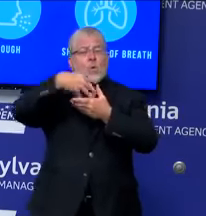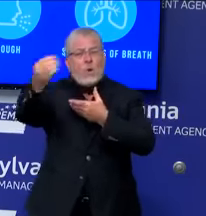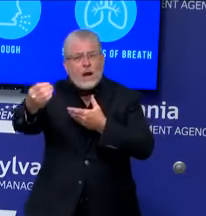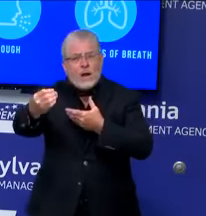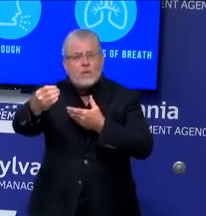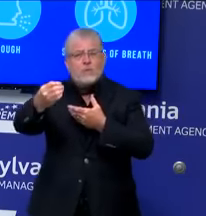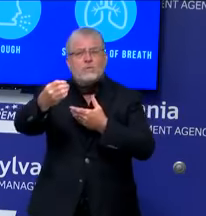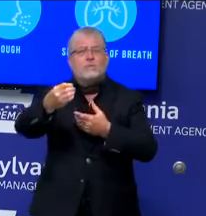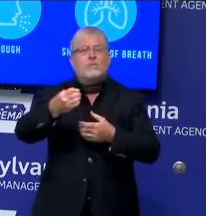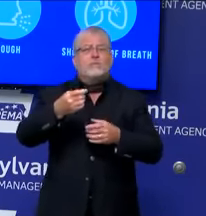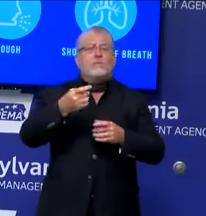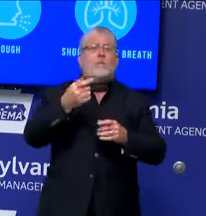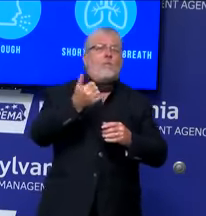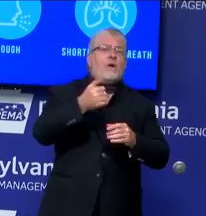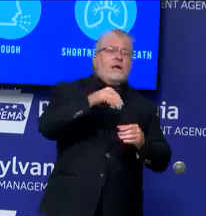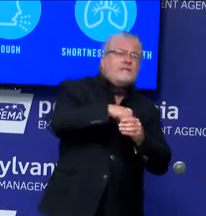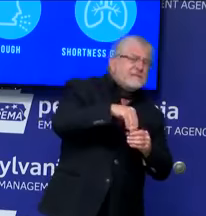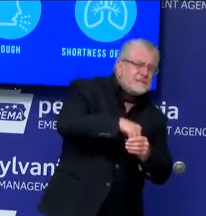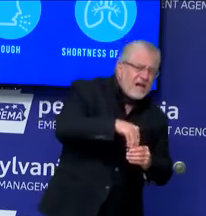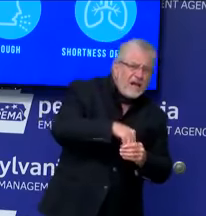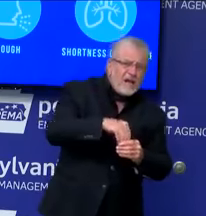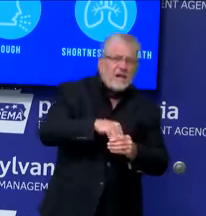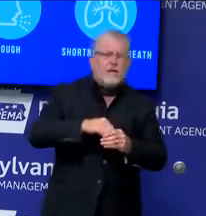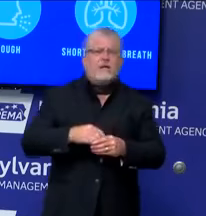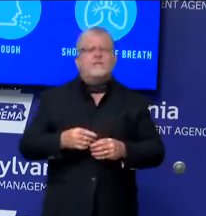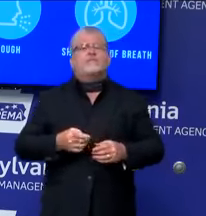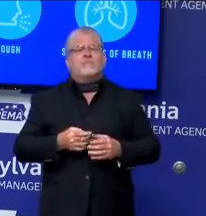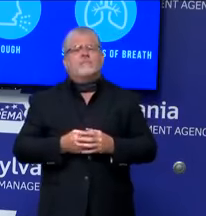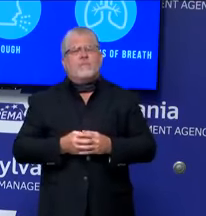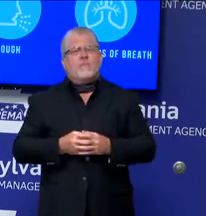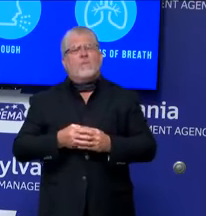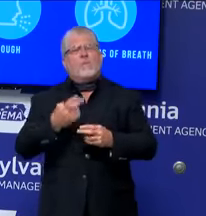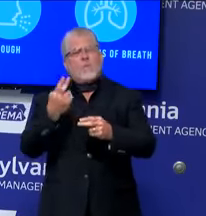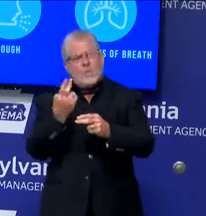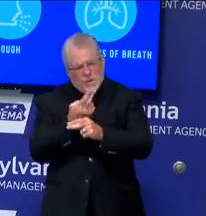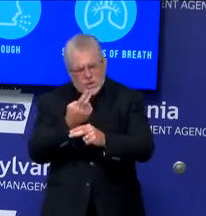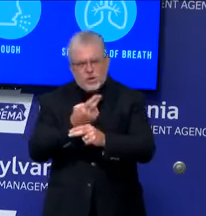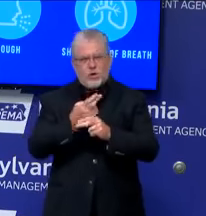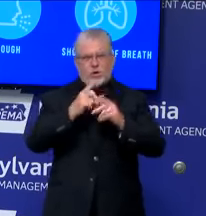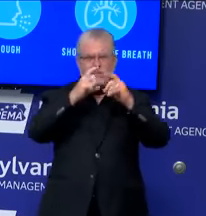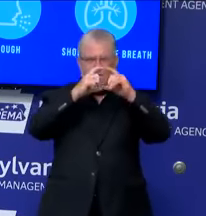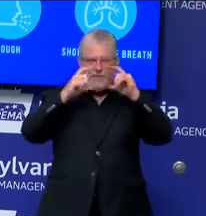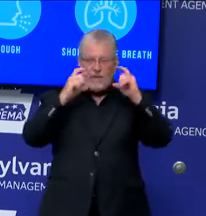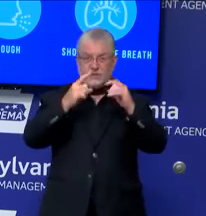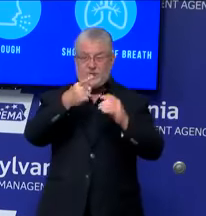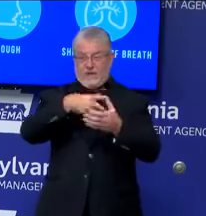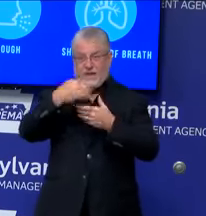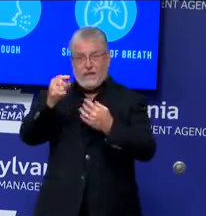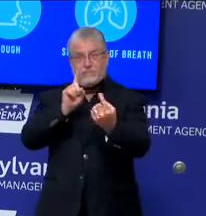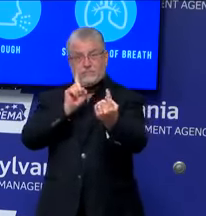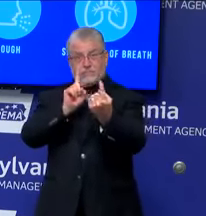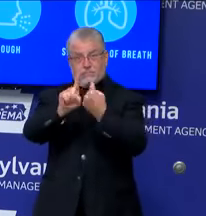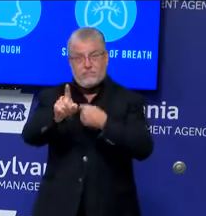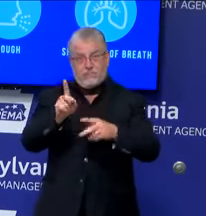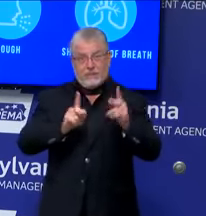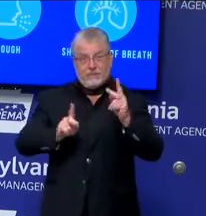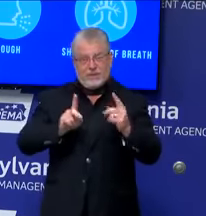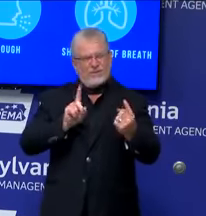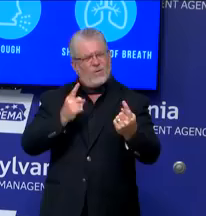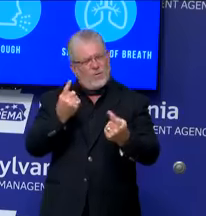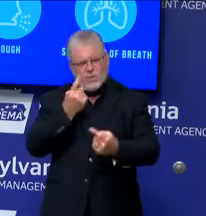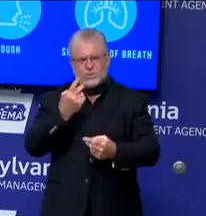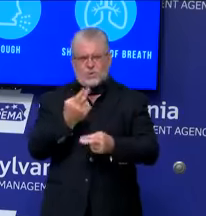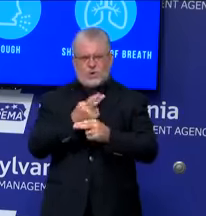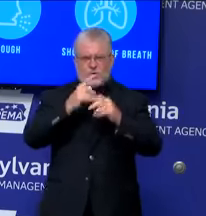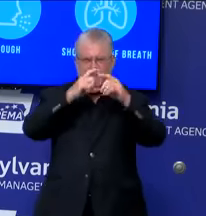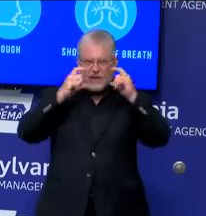please wear a mask if you're going to come into contact with others. If you have questions about your health, always please